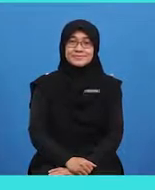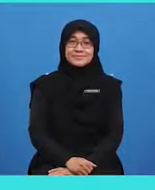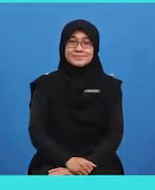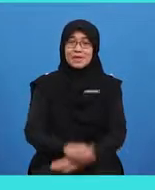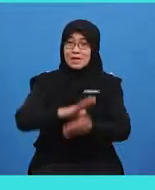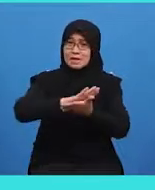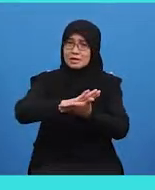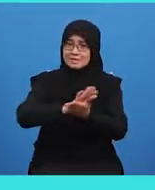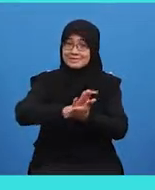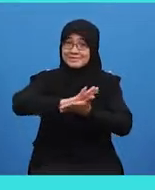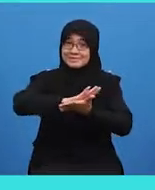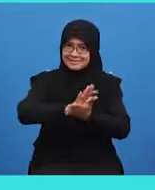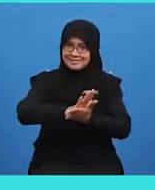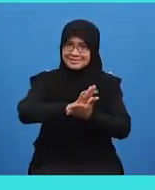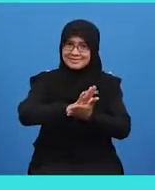Cheese